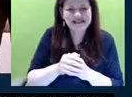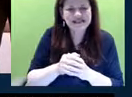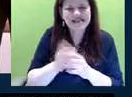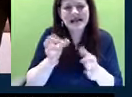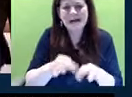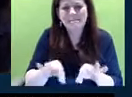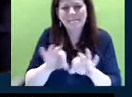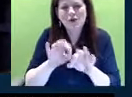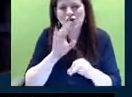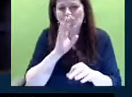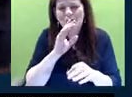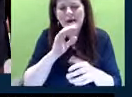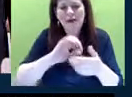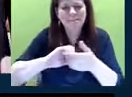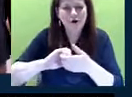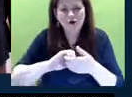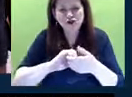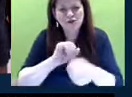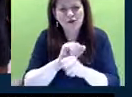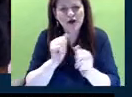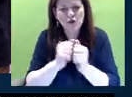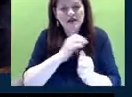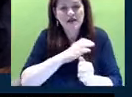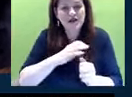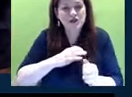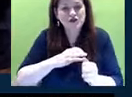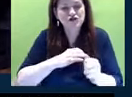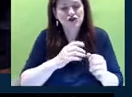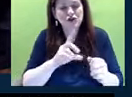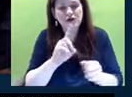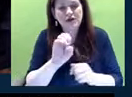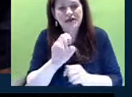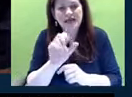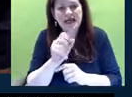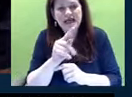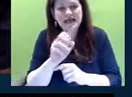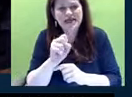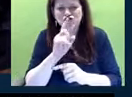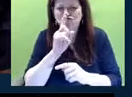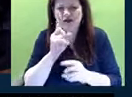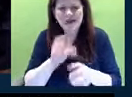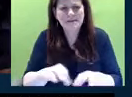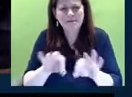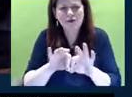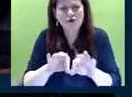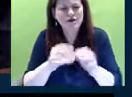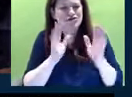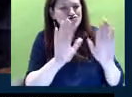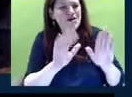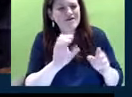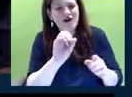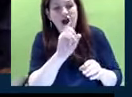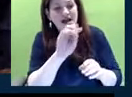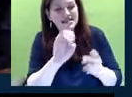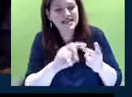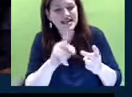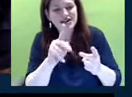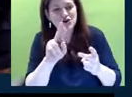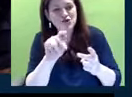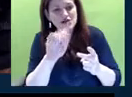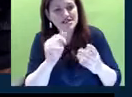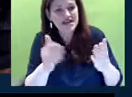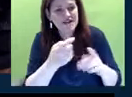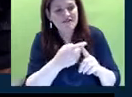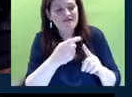partnerships and how working with our congressional delegates is so important. And it's great to have Ozzie and Krista here from the